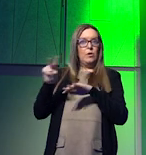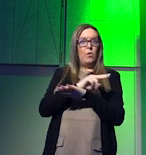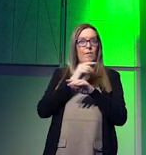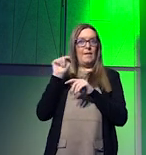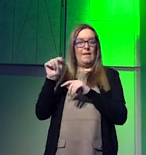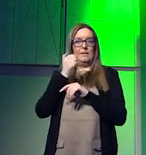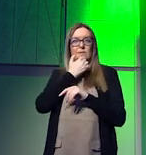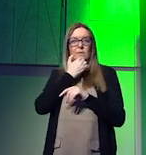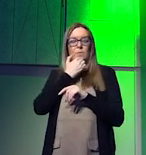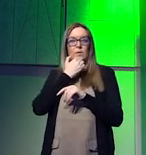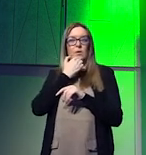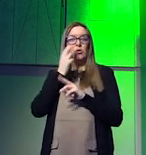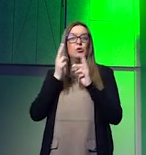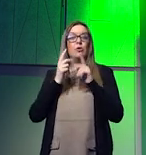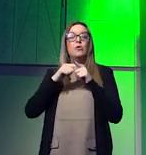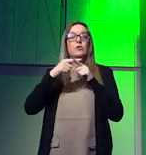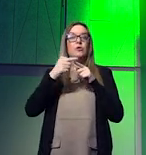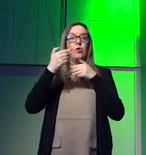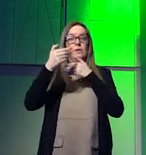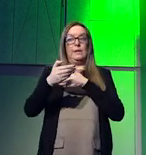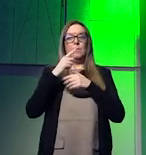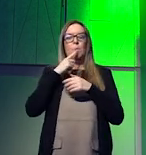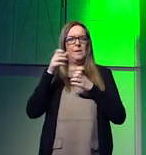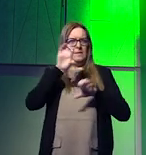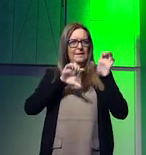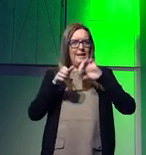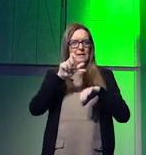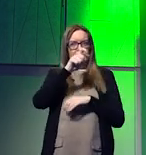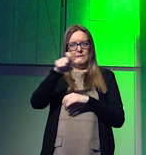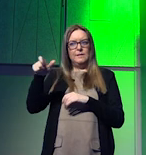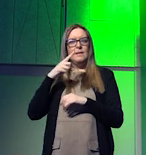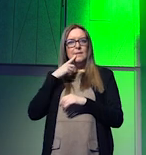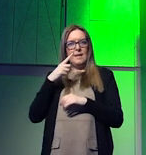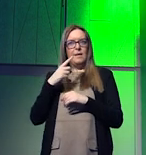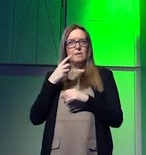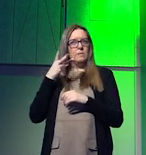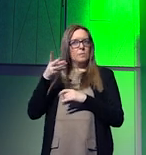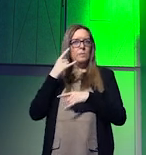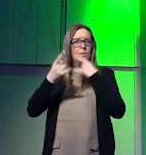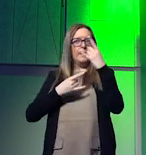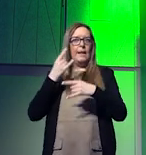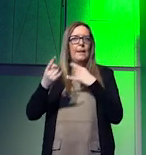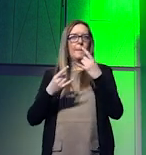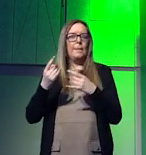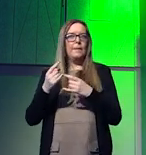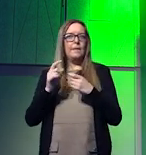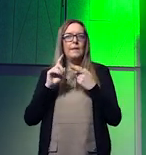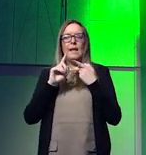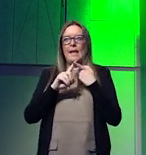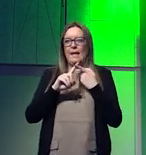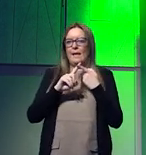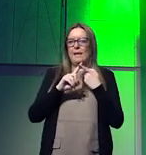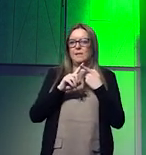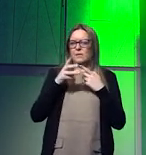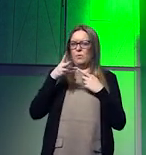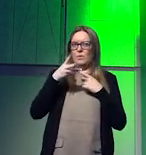momentary and scientists have essentially told us that this was going to happen especially with the return of el nino last year